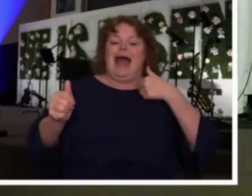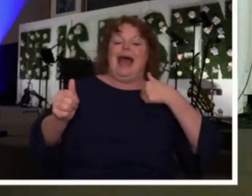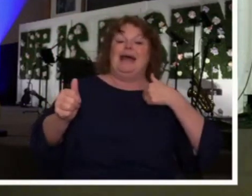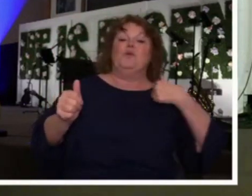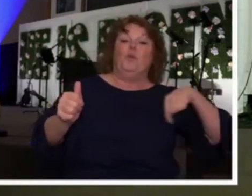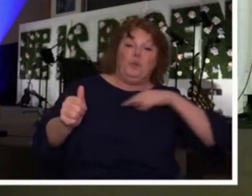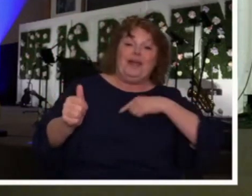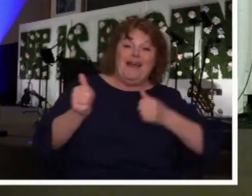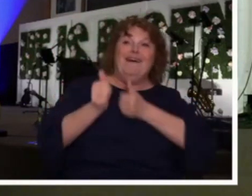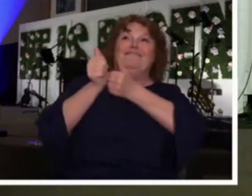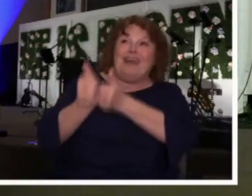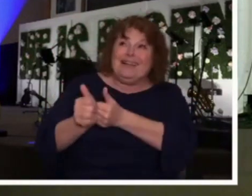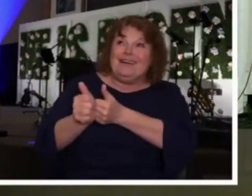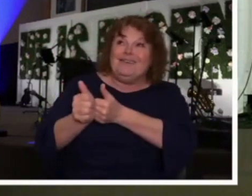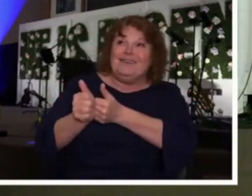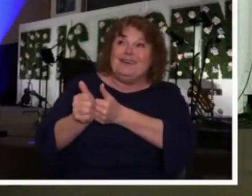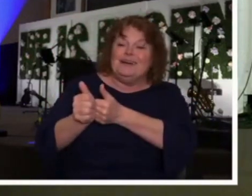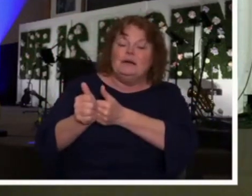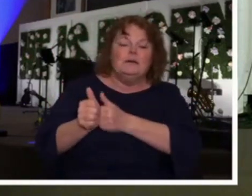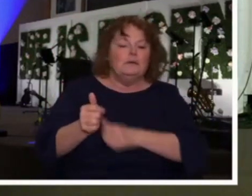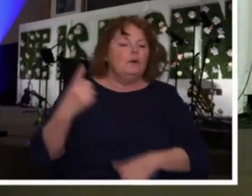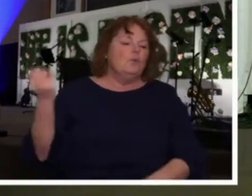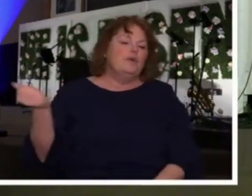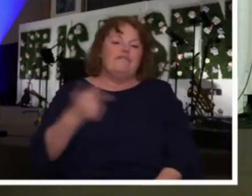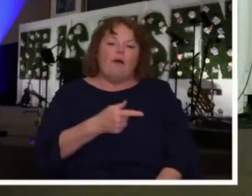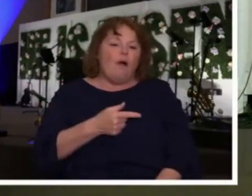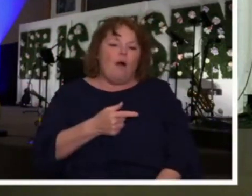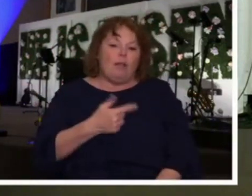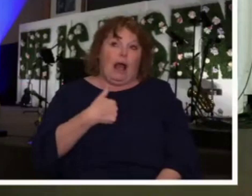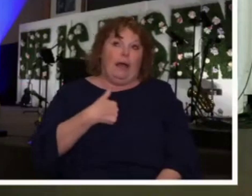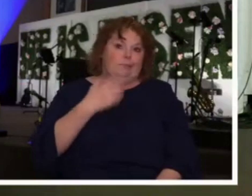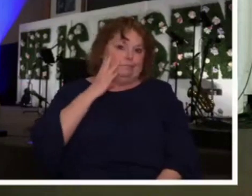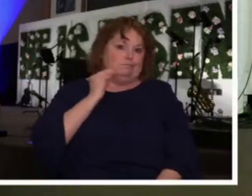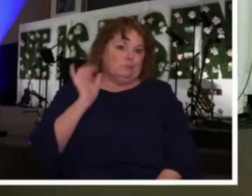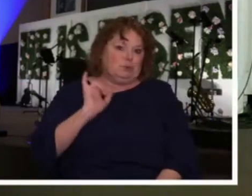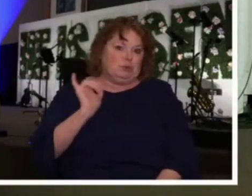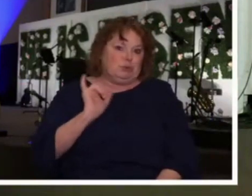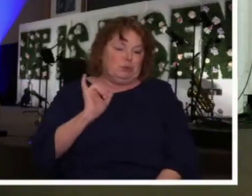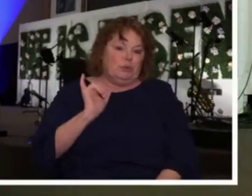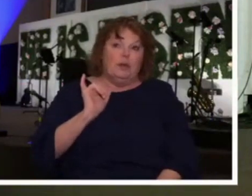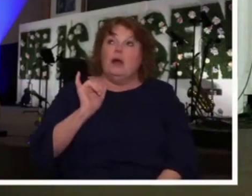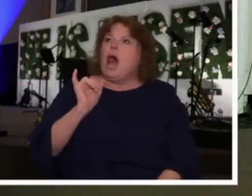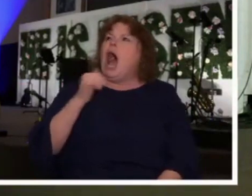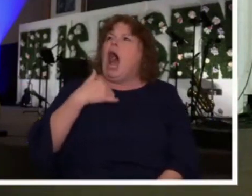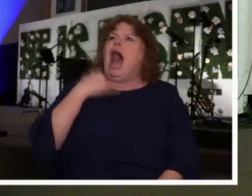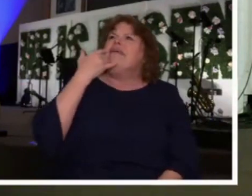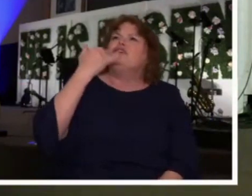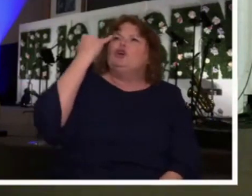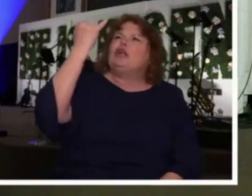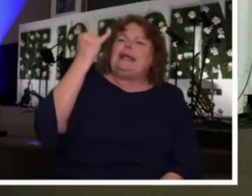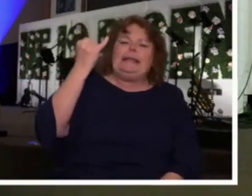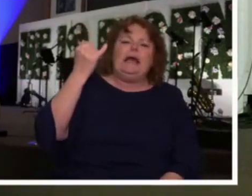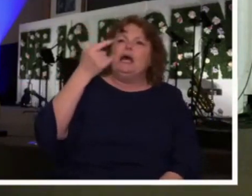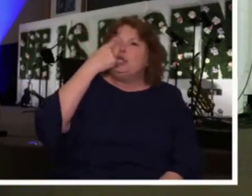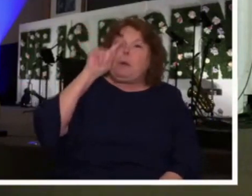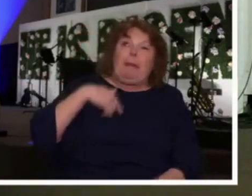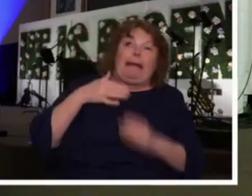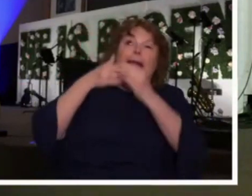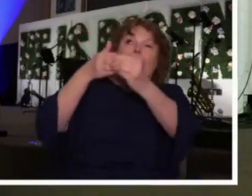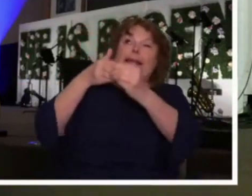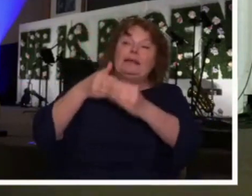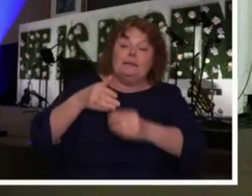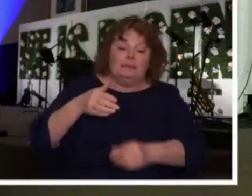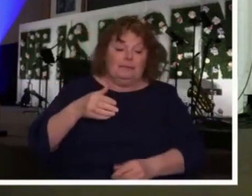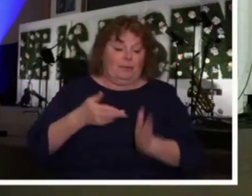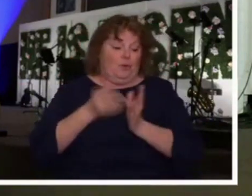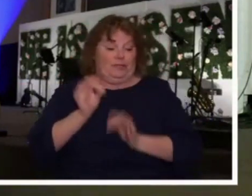God, would you let me lead because I think I know the path? And He's going, shut up and sit down. I know where I'm going. God